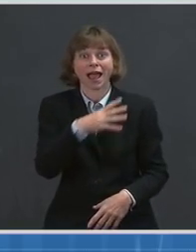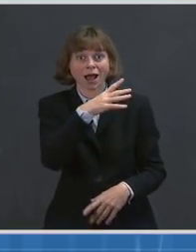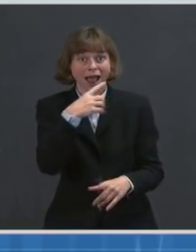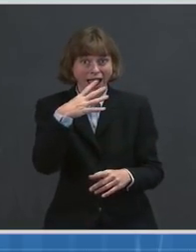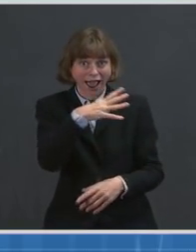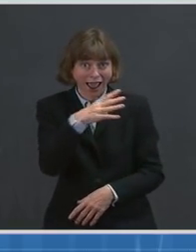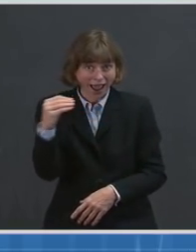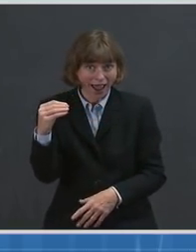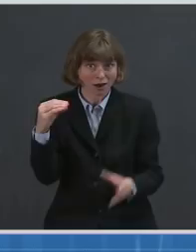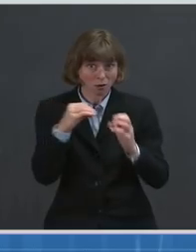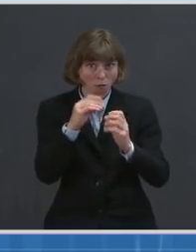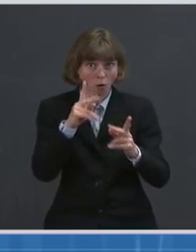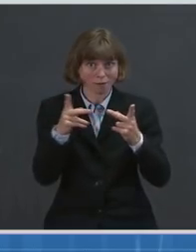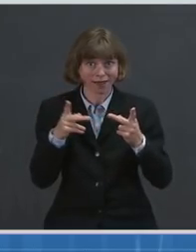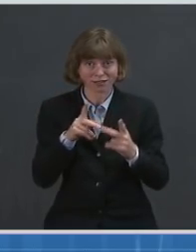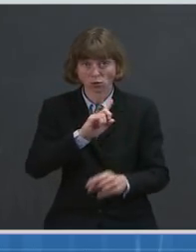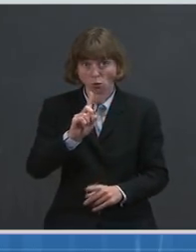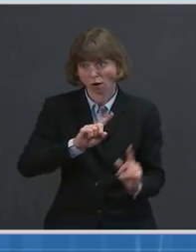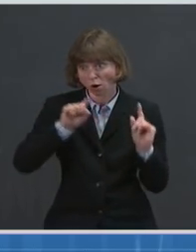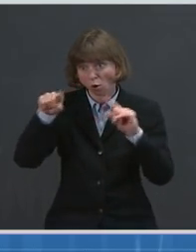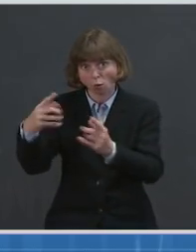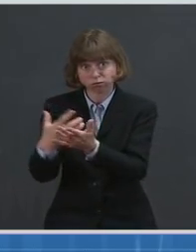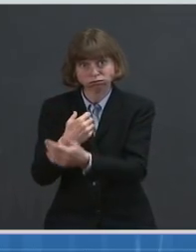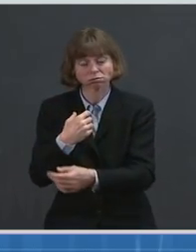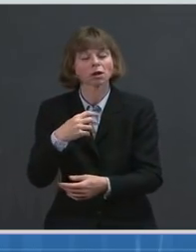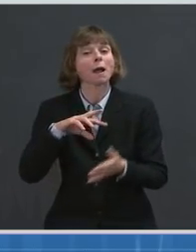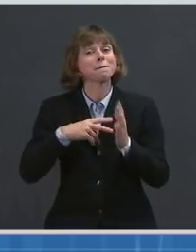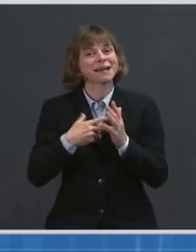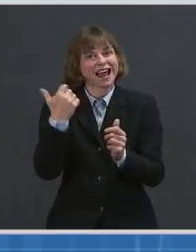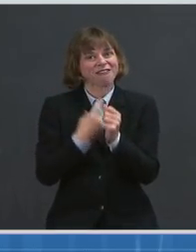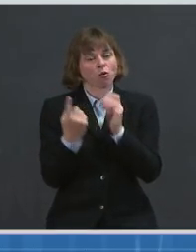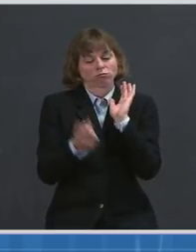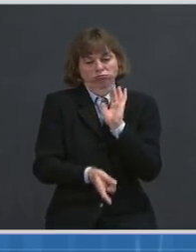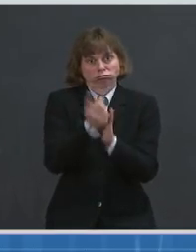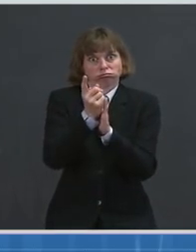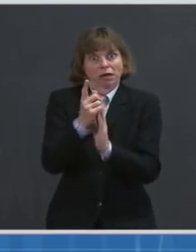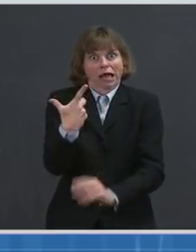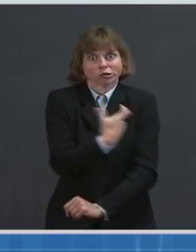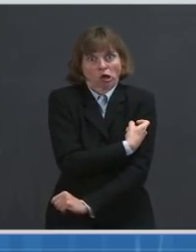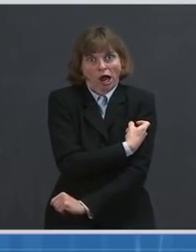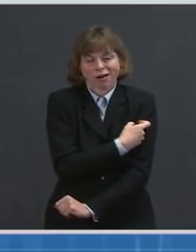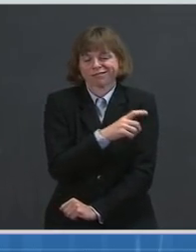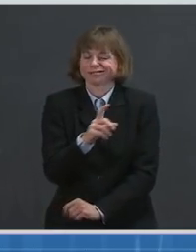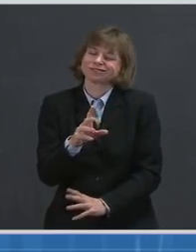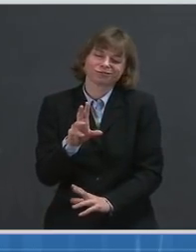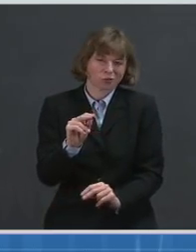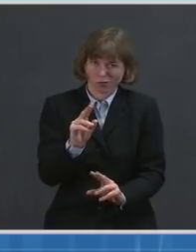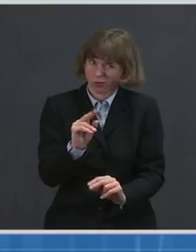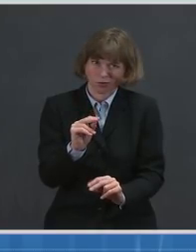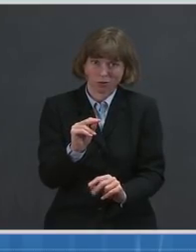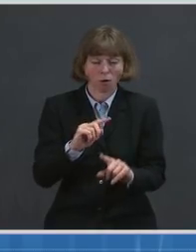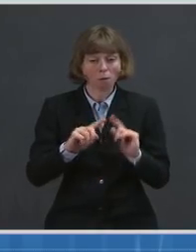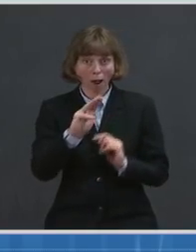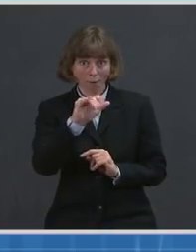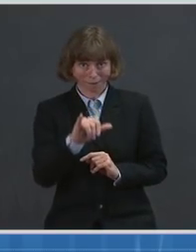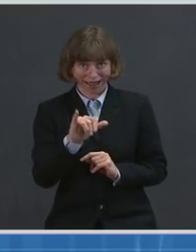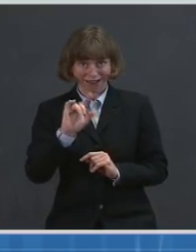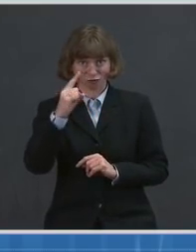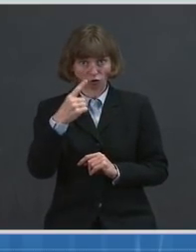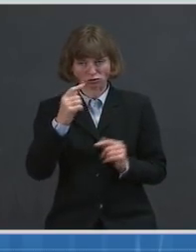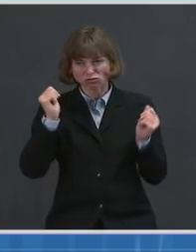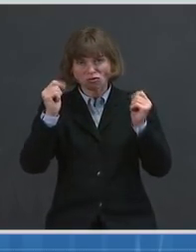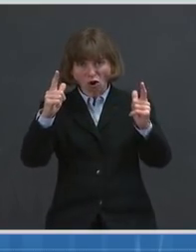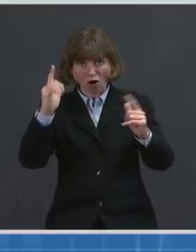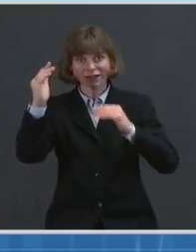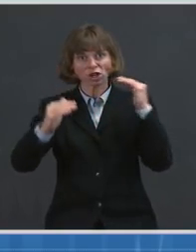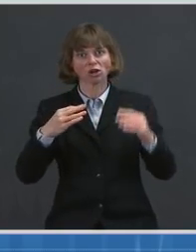Now, that does not mean that everyone will get a shot immediately, but May 1st is the day every adult will be eligible to sign up